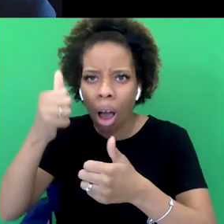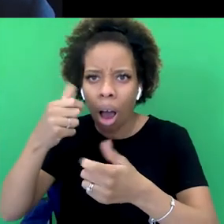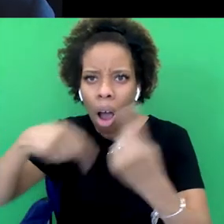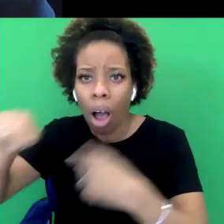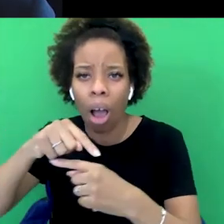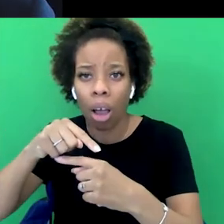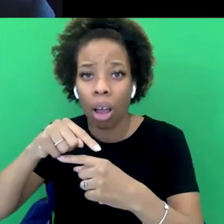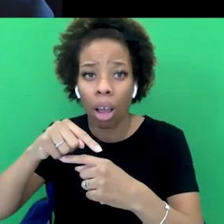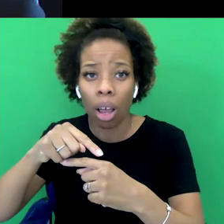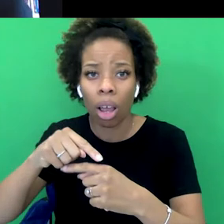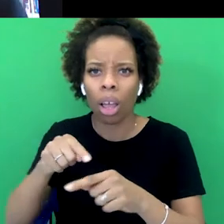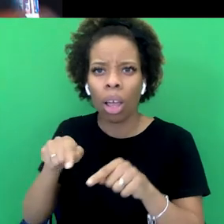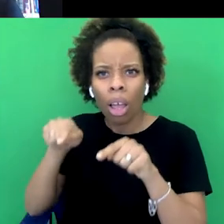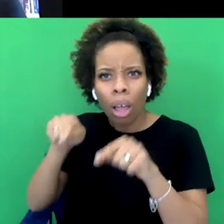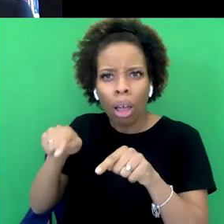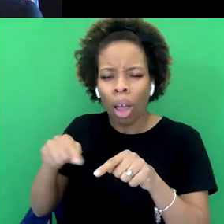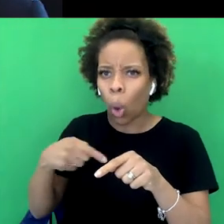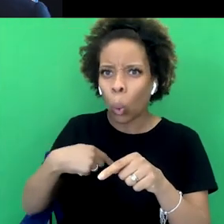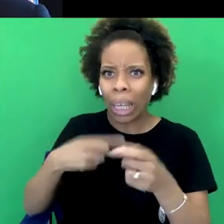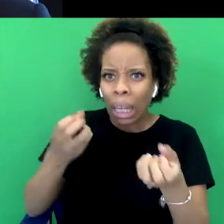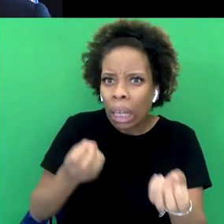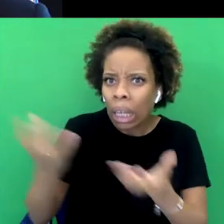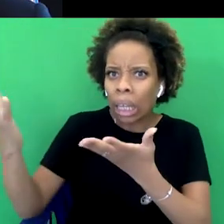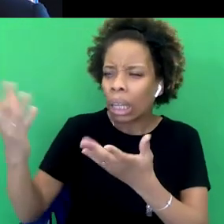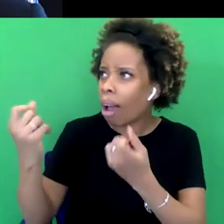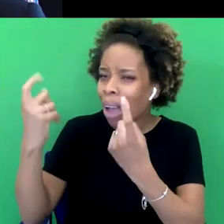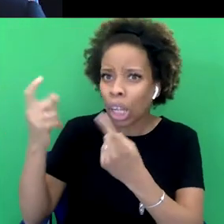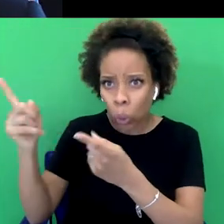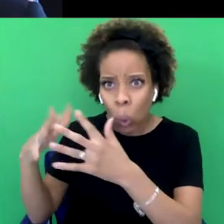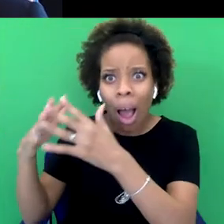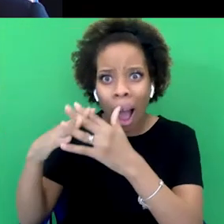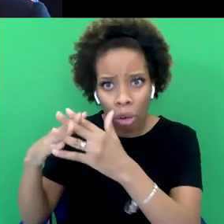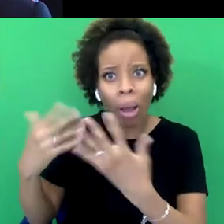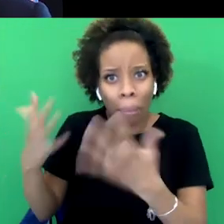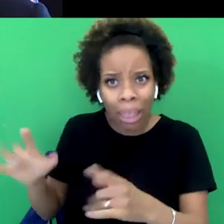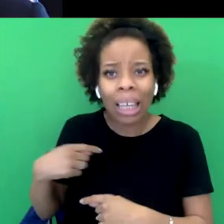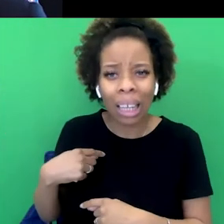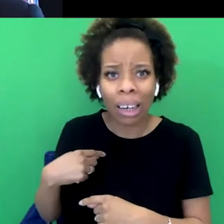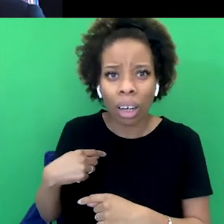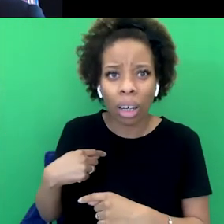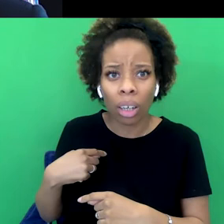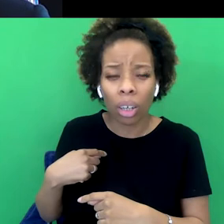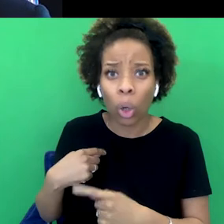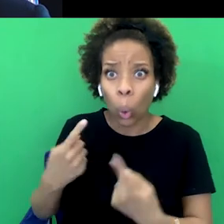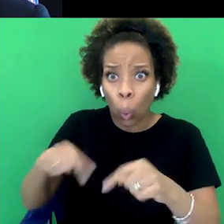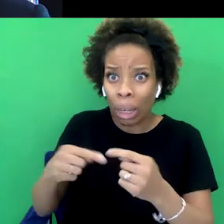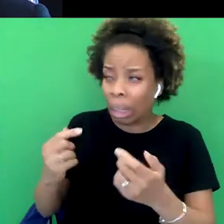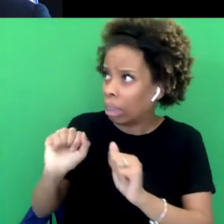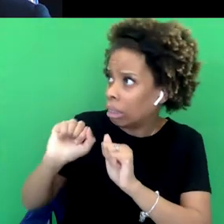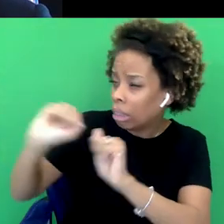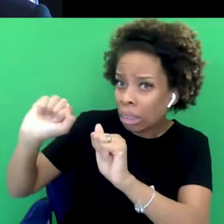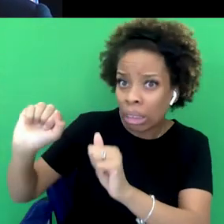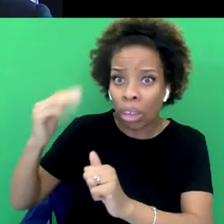America those ideas. Now, we created, through this weird pseudo-race science, many of the racisms that